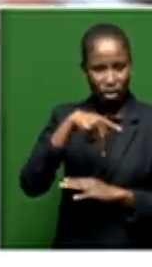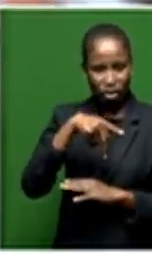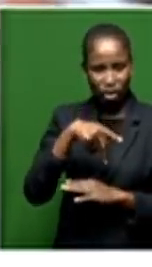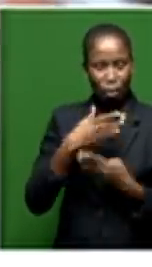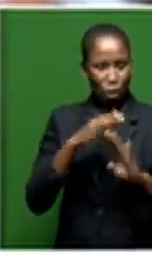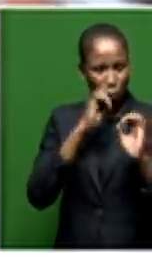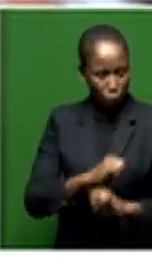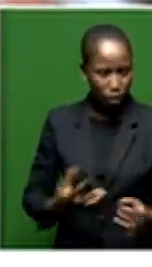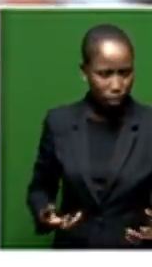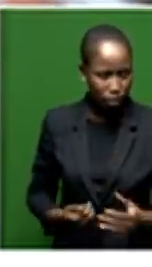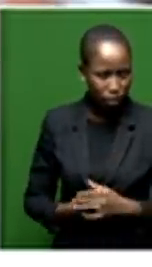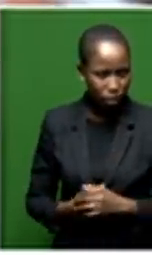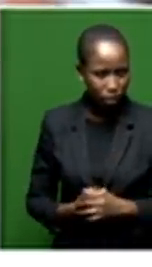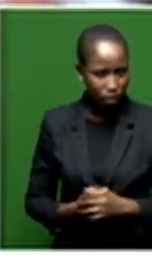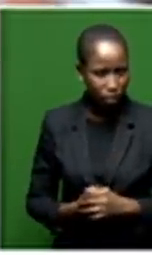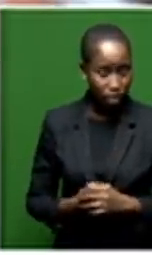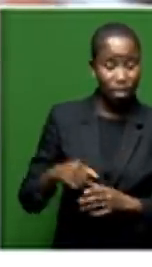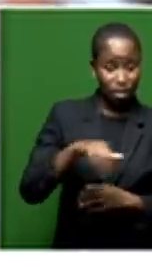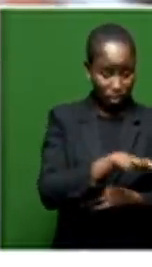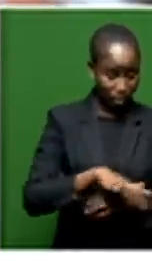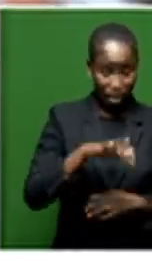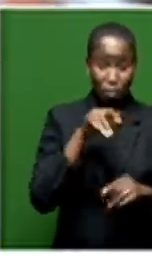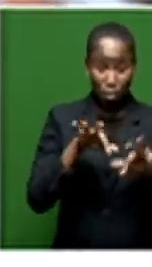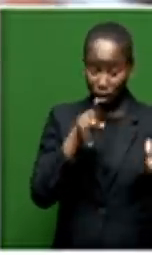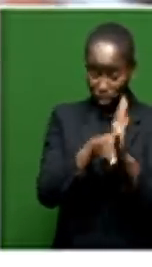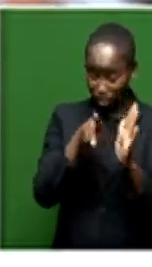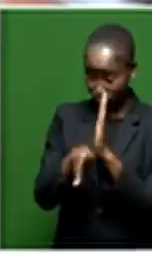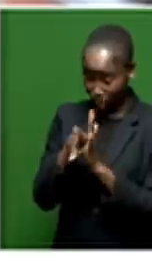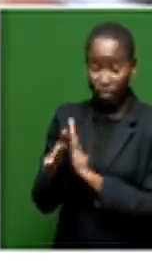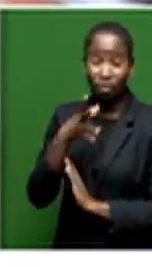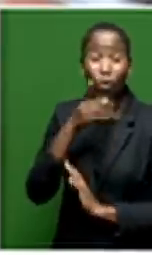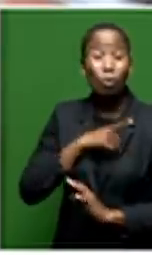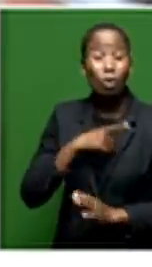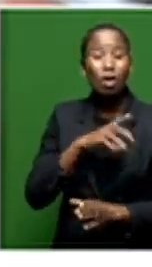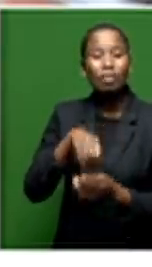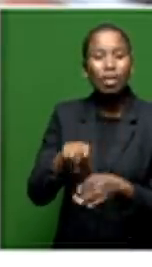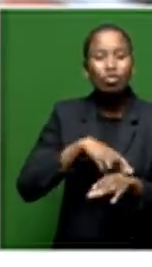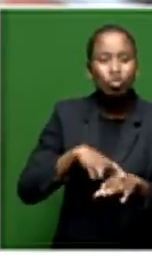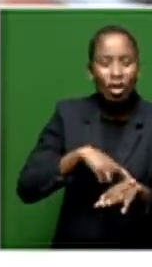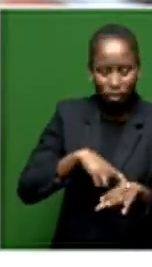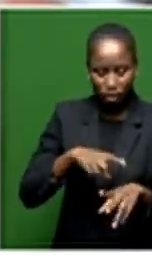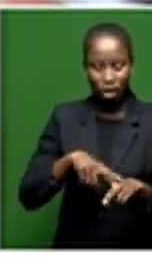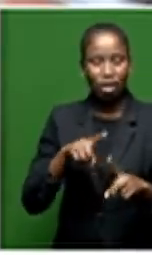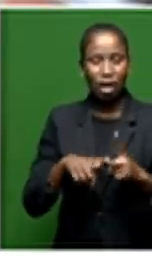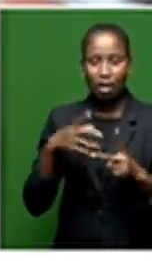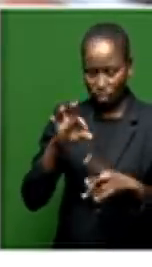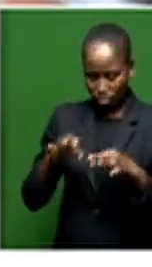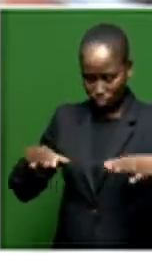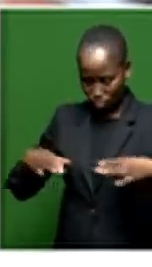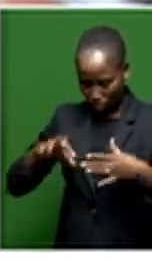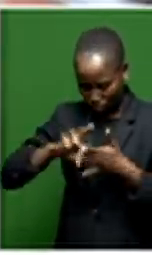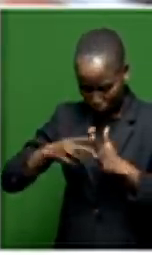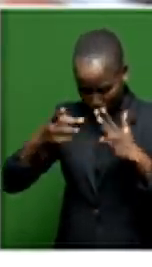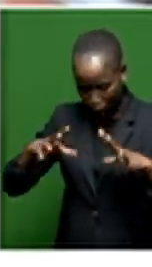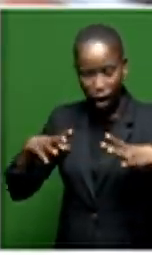a massacre that was preempted by racist and ethnic mobilization, but by no one